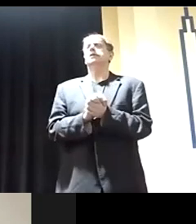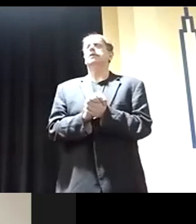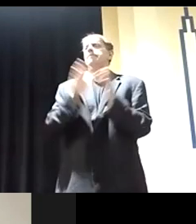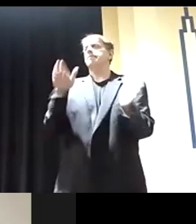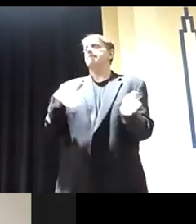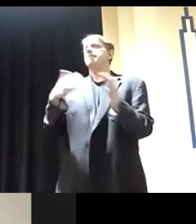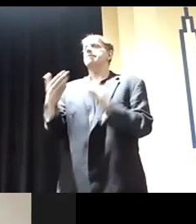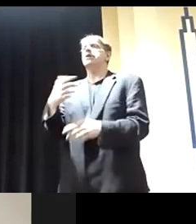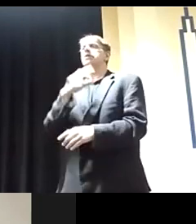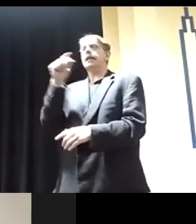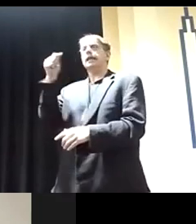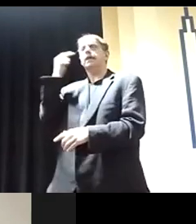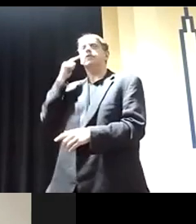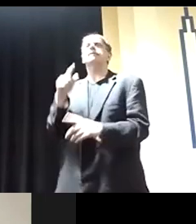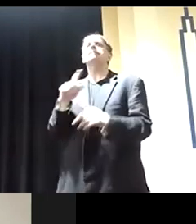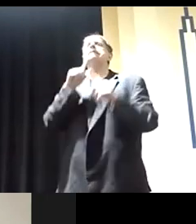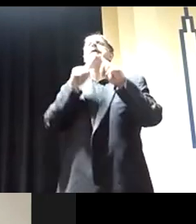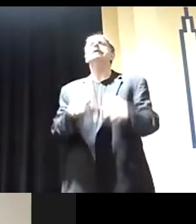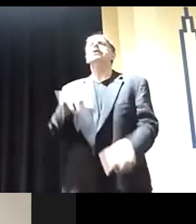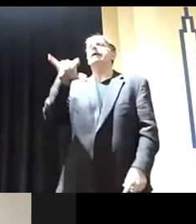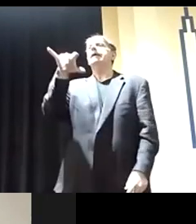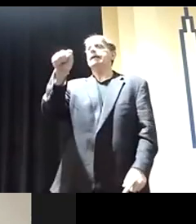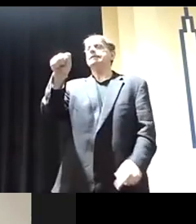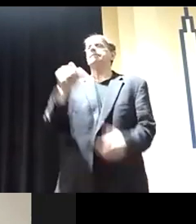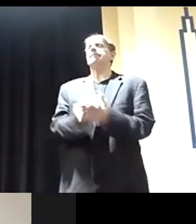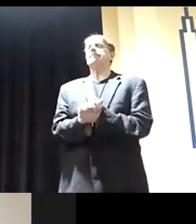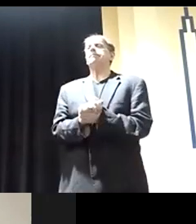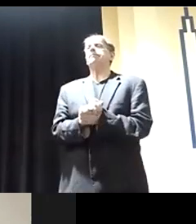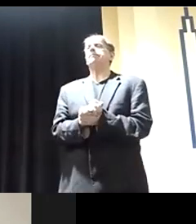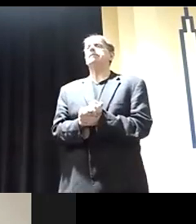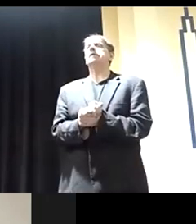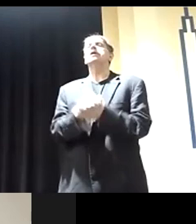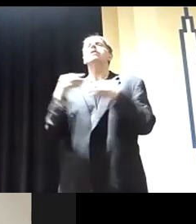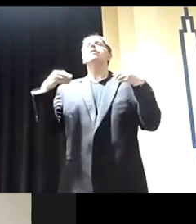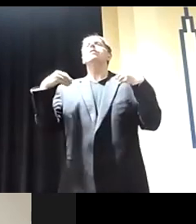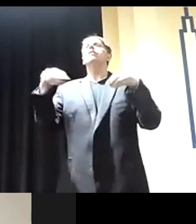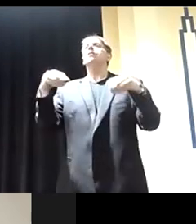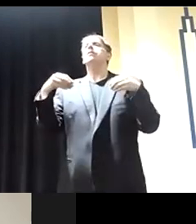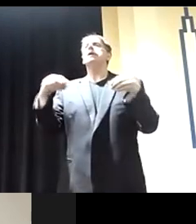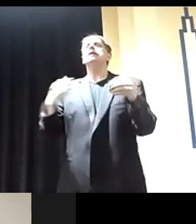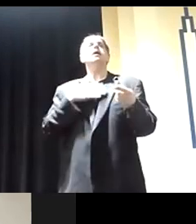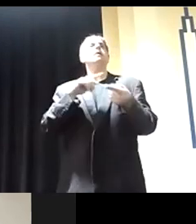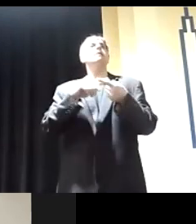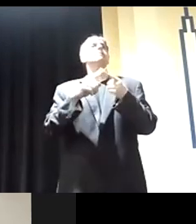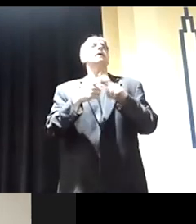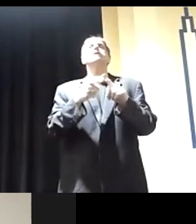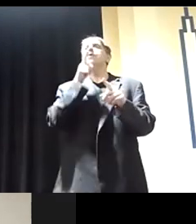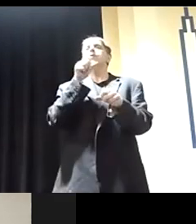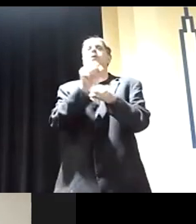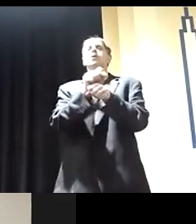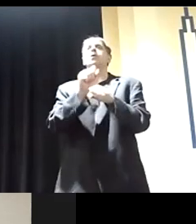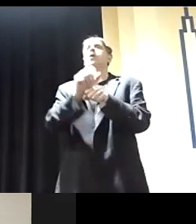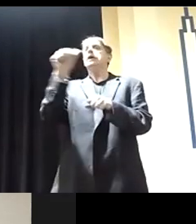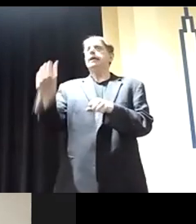So the short answer is yes. We, you know, in, in retail, you know, my friends who work at Target, $15